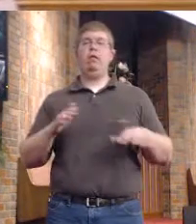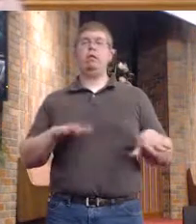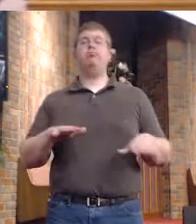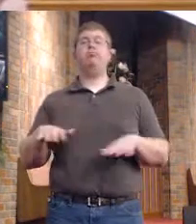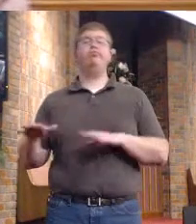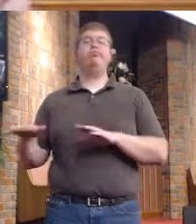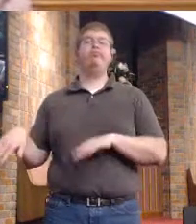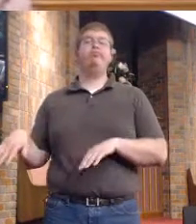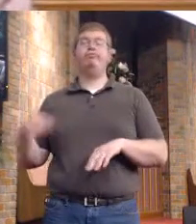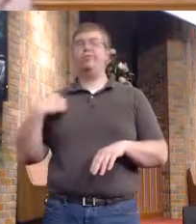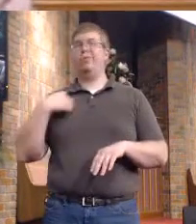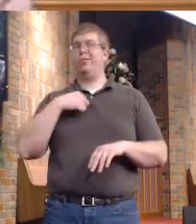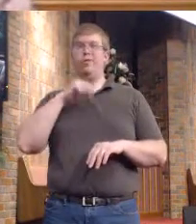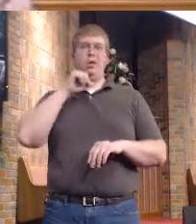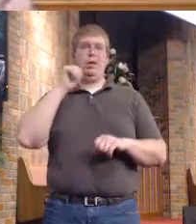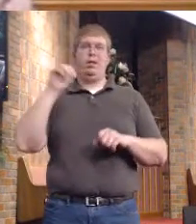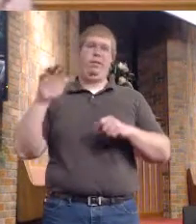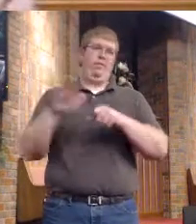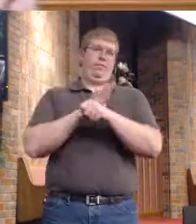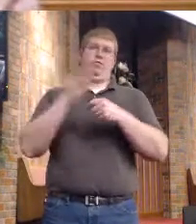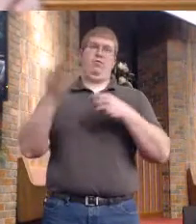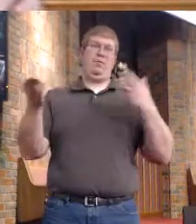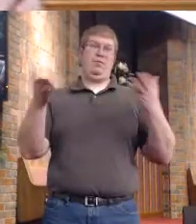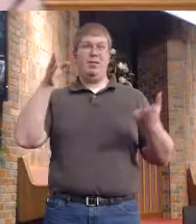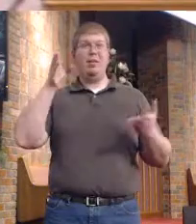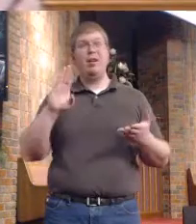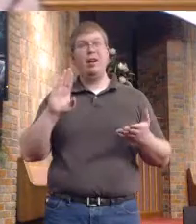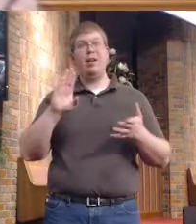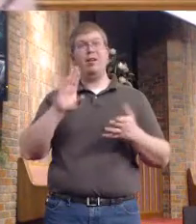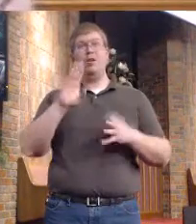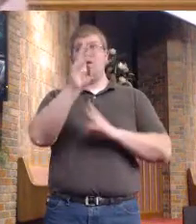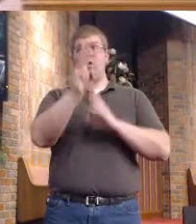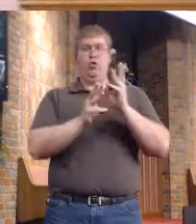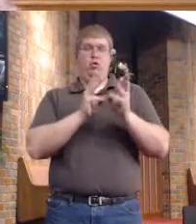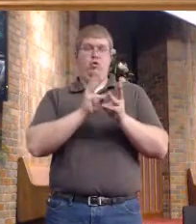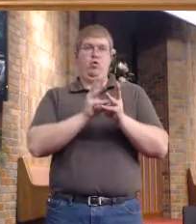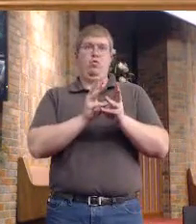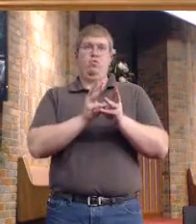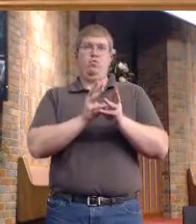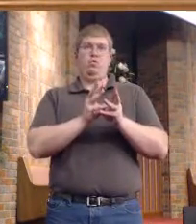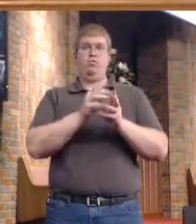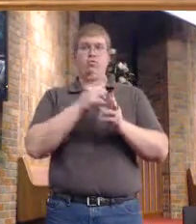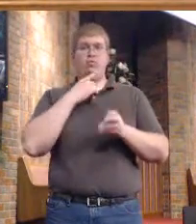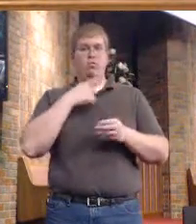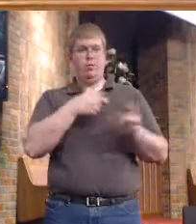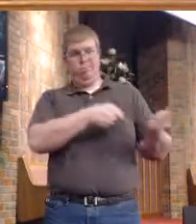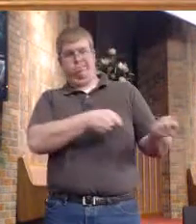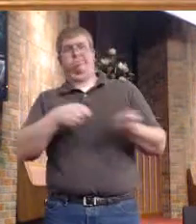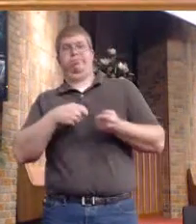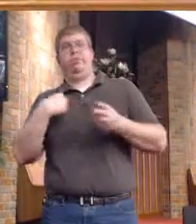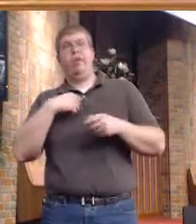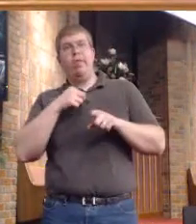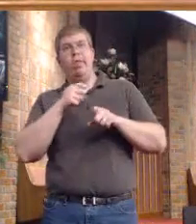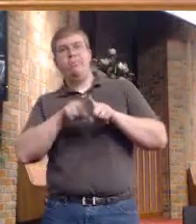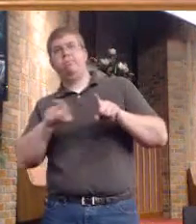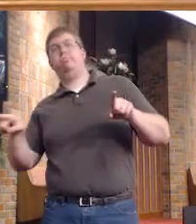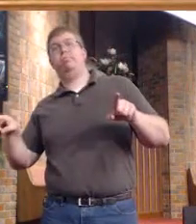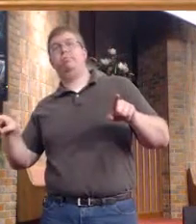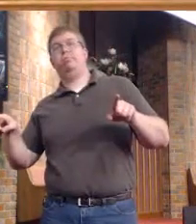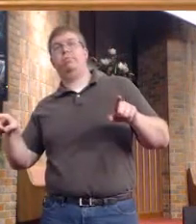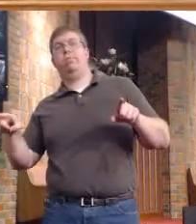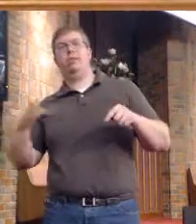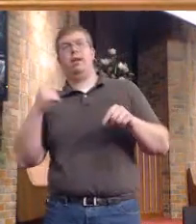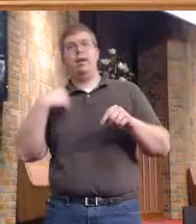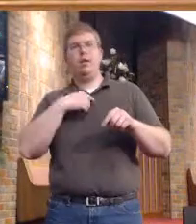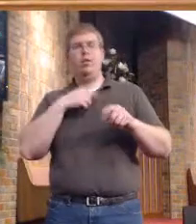world to keep us from being as faithful as we ought, if we allow ourselves to be involved in those